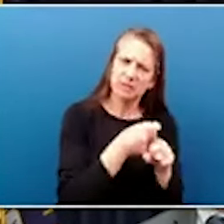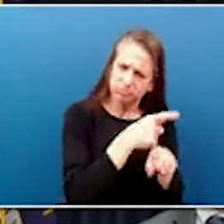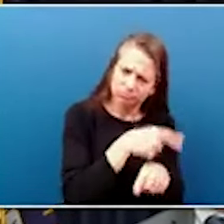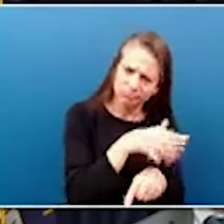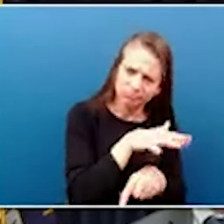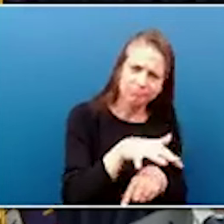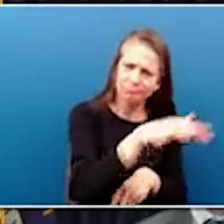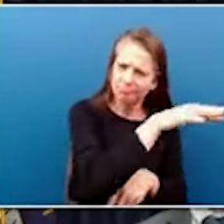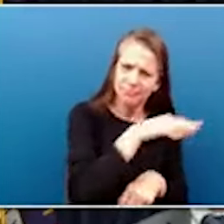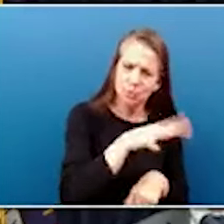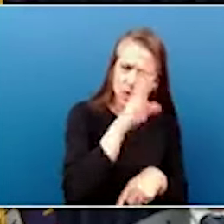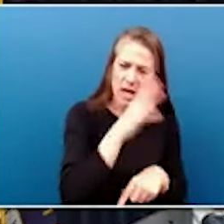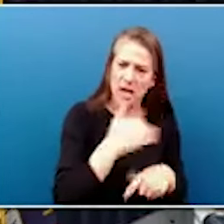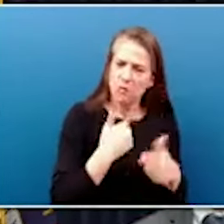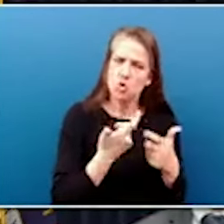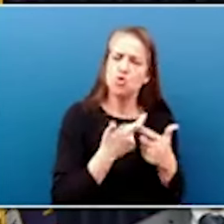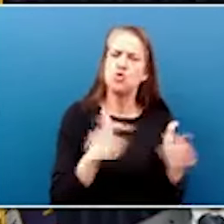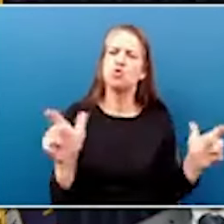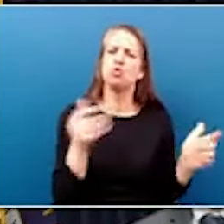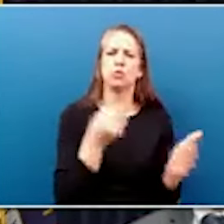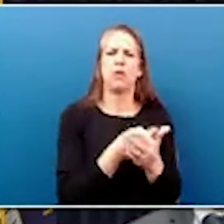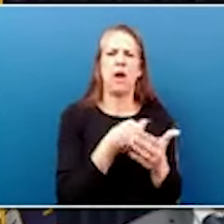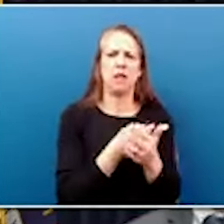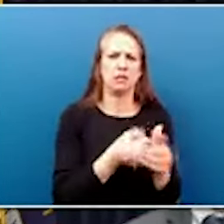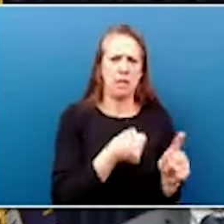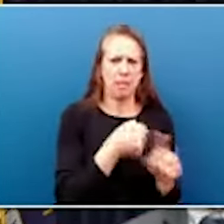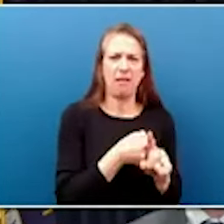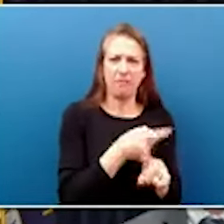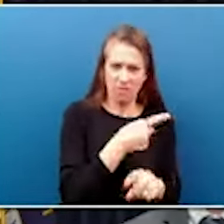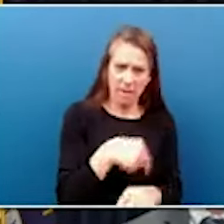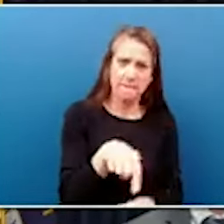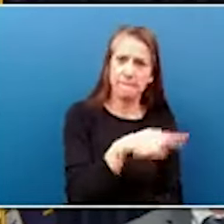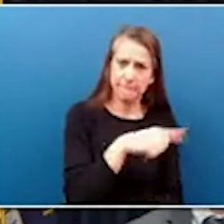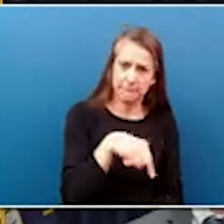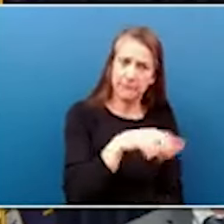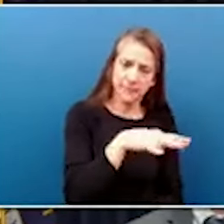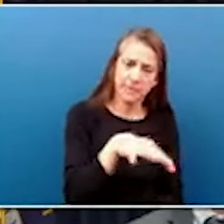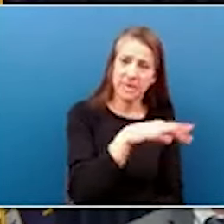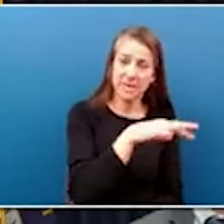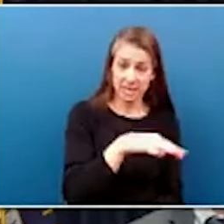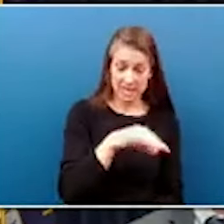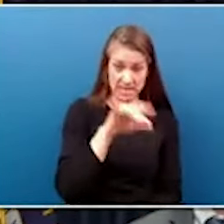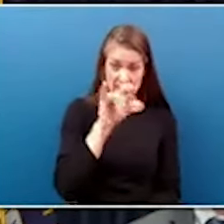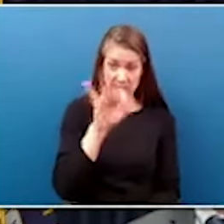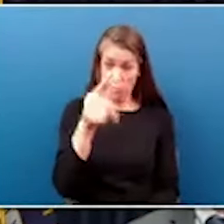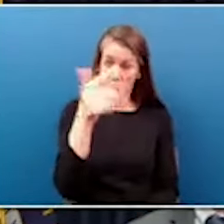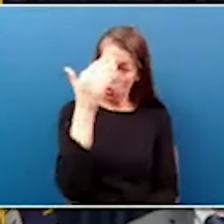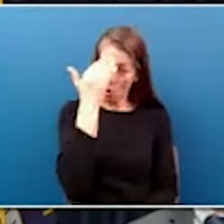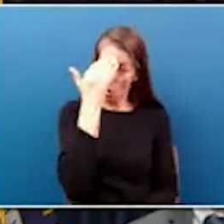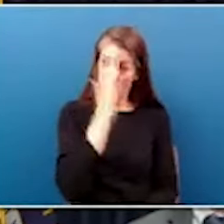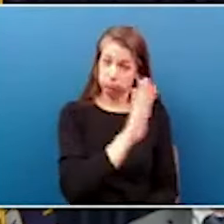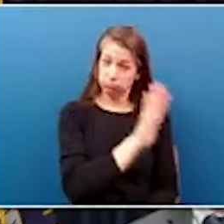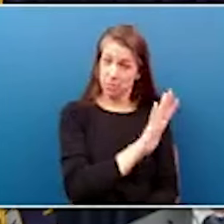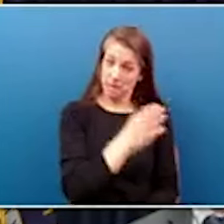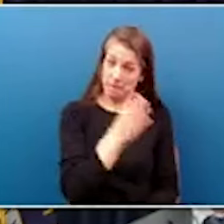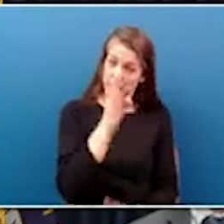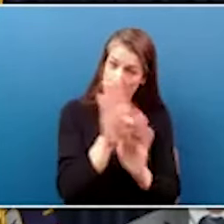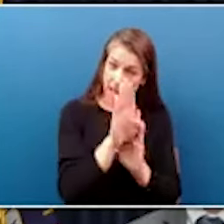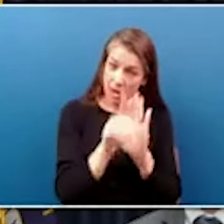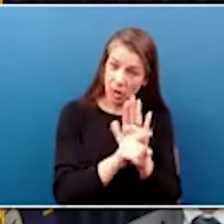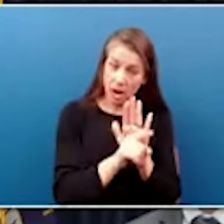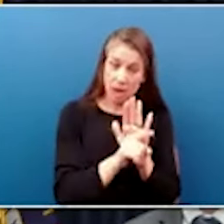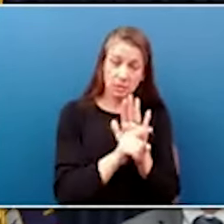huge fiscal impact in that region, a region that if you knew the historical background, the sociological